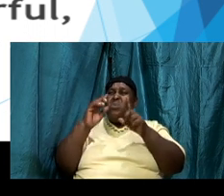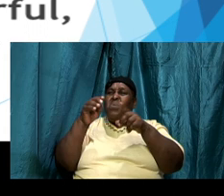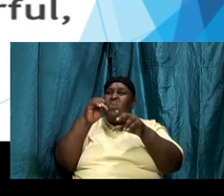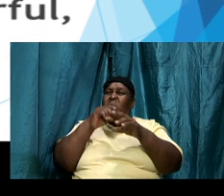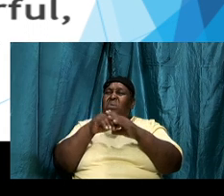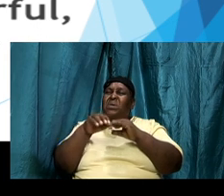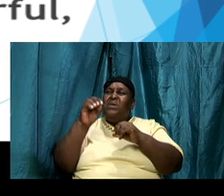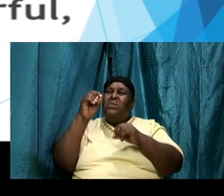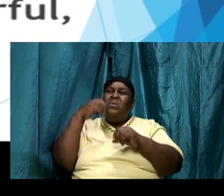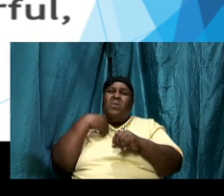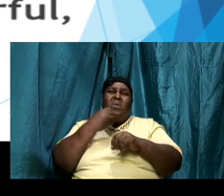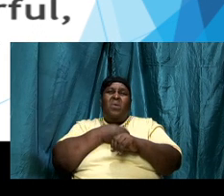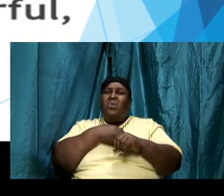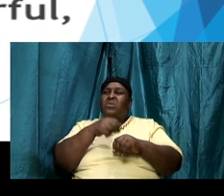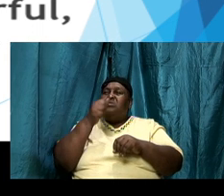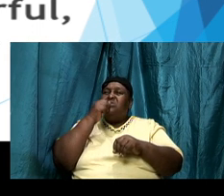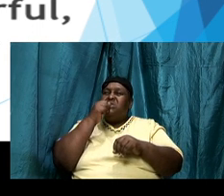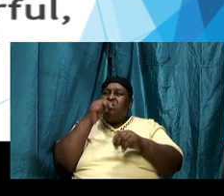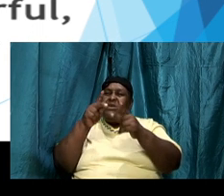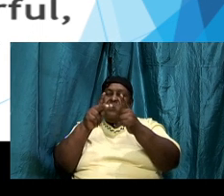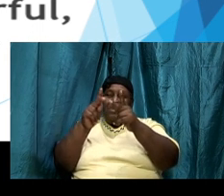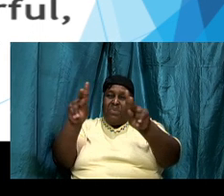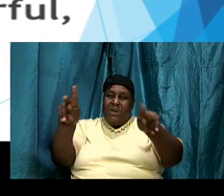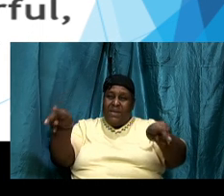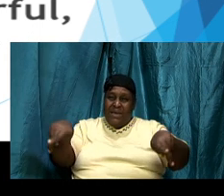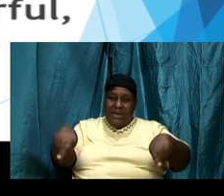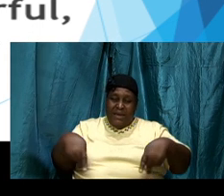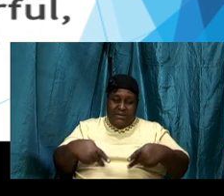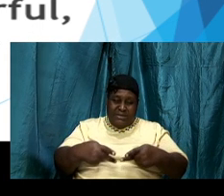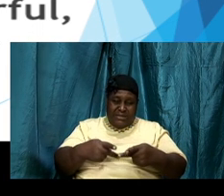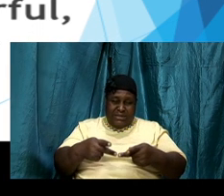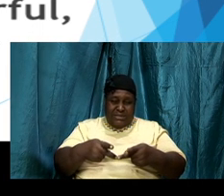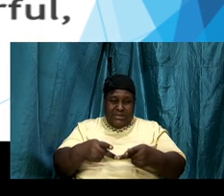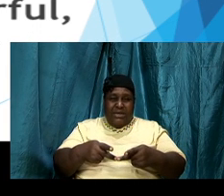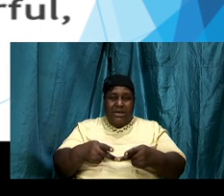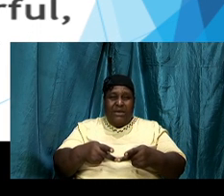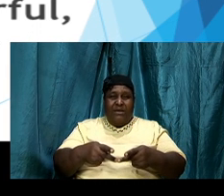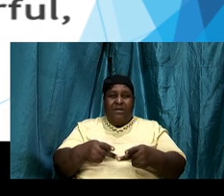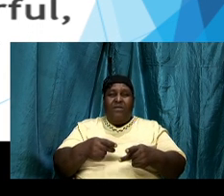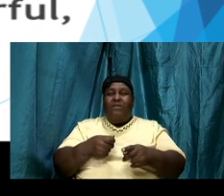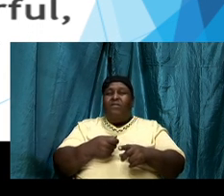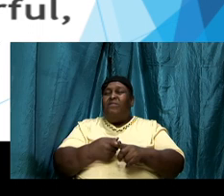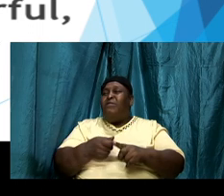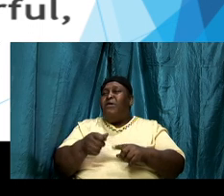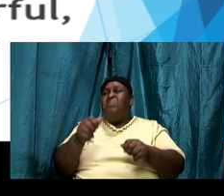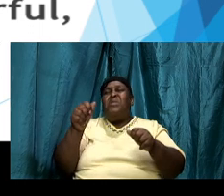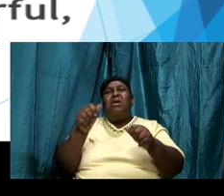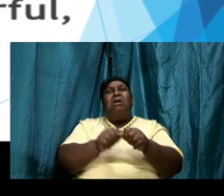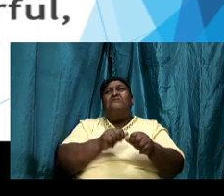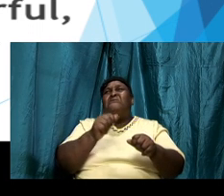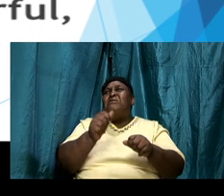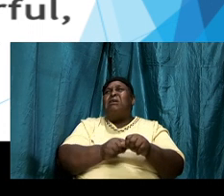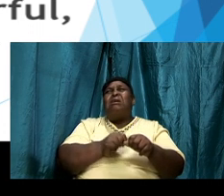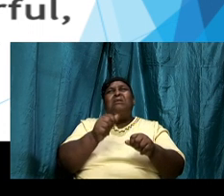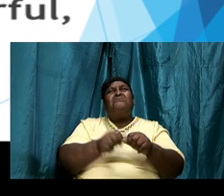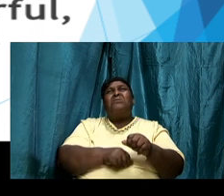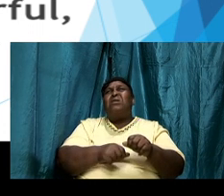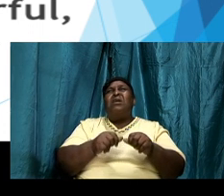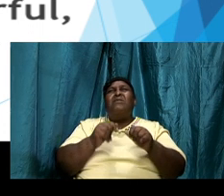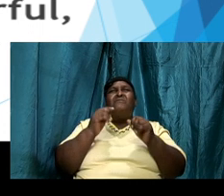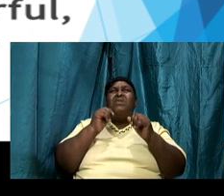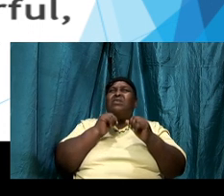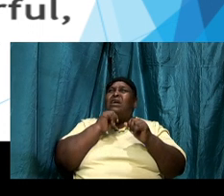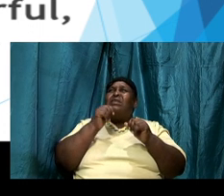point where we pull away from every distraction yes and we